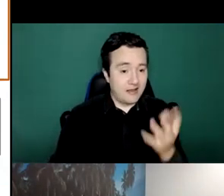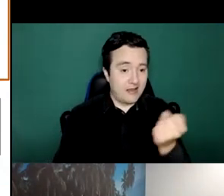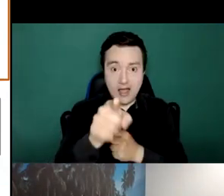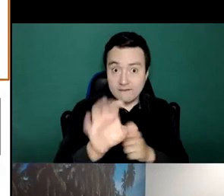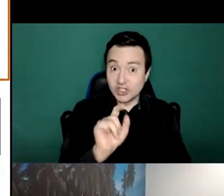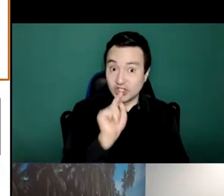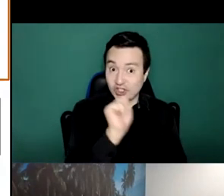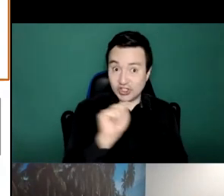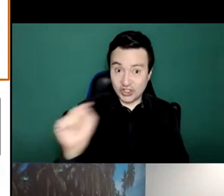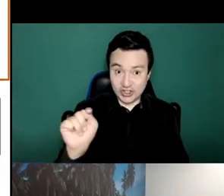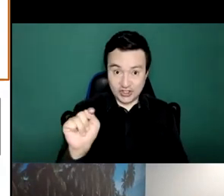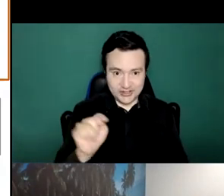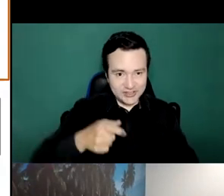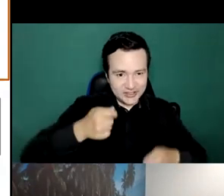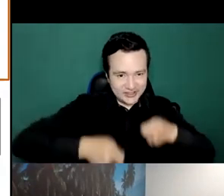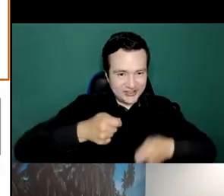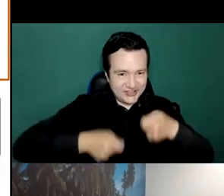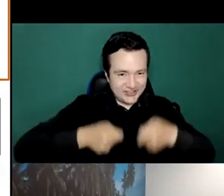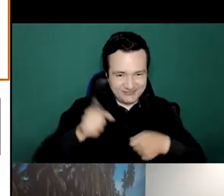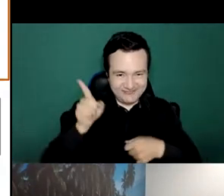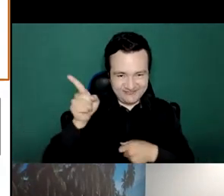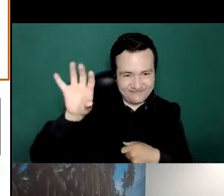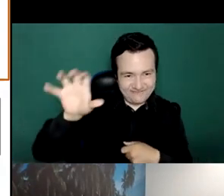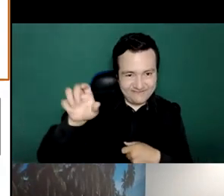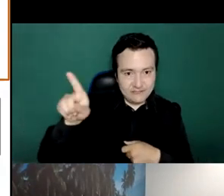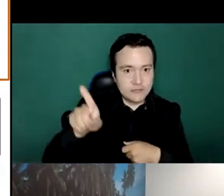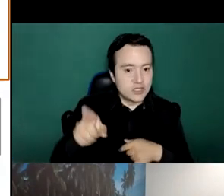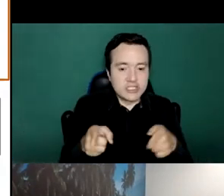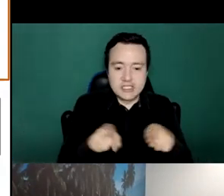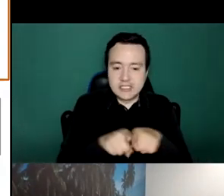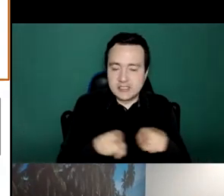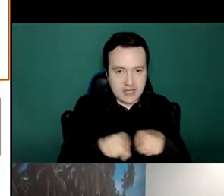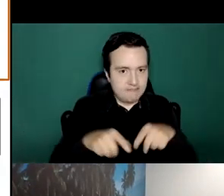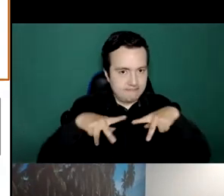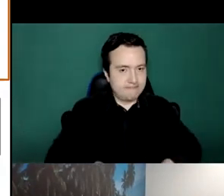i was already referred to by the minister of trinidad and tobago and so in all the different levels of care